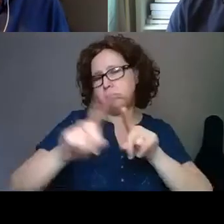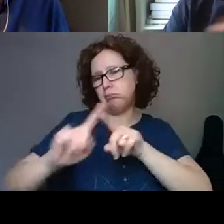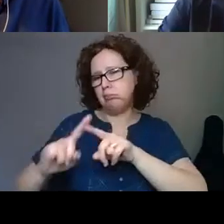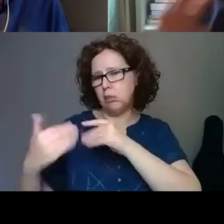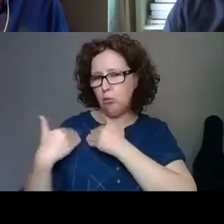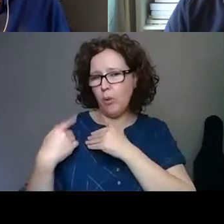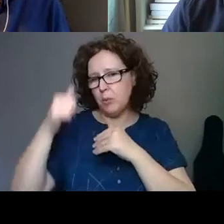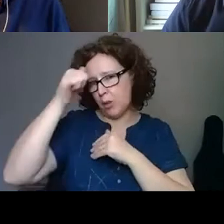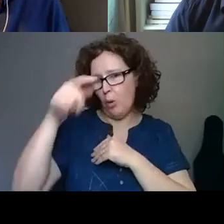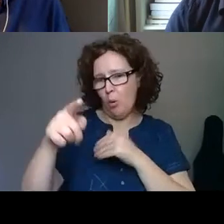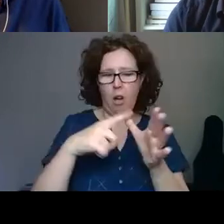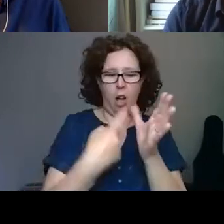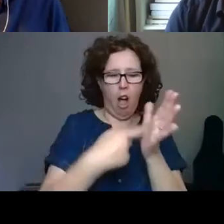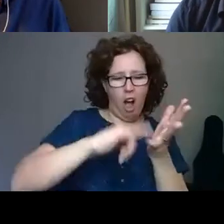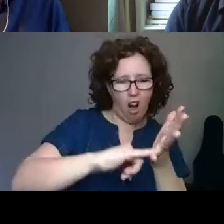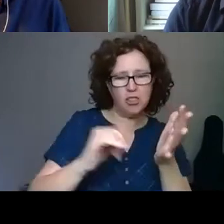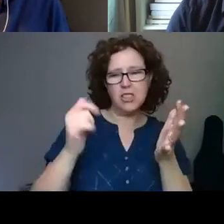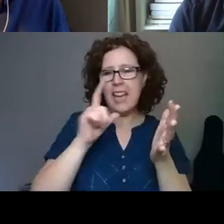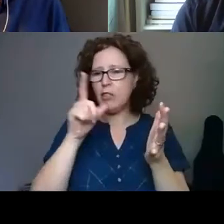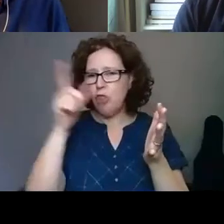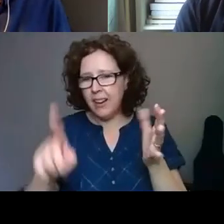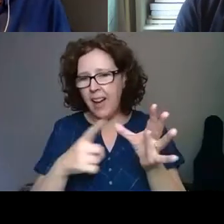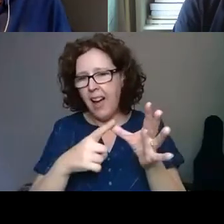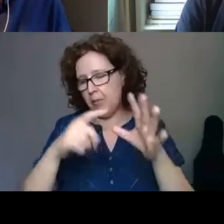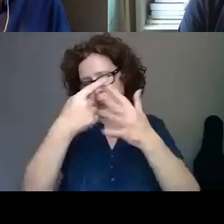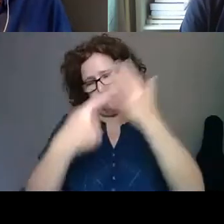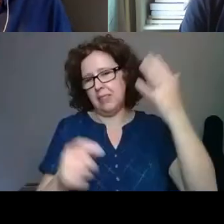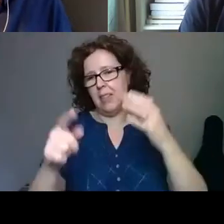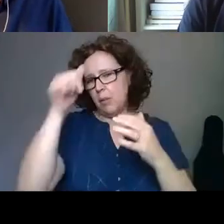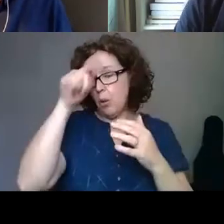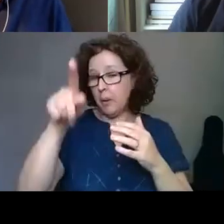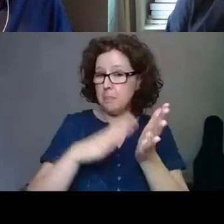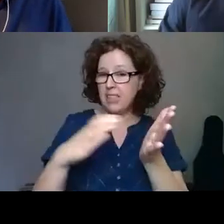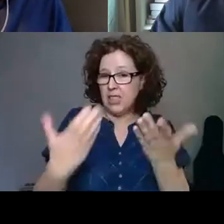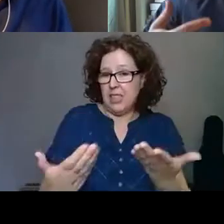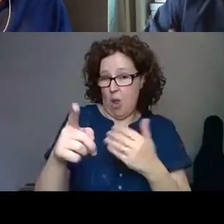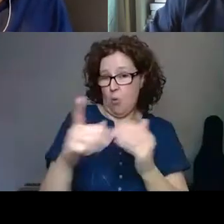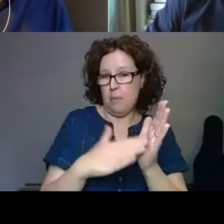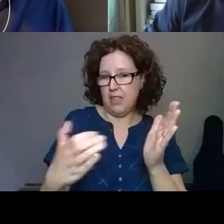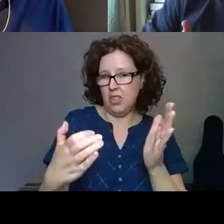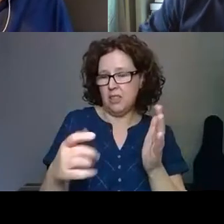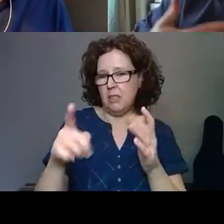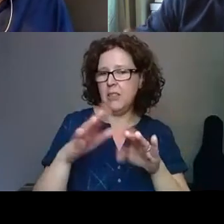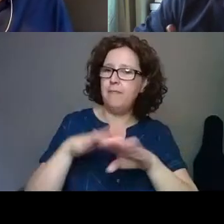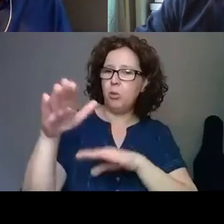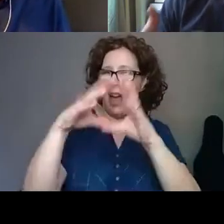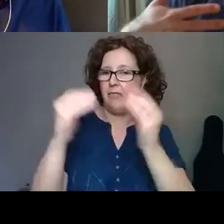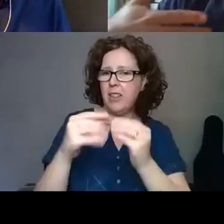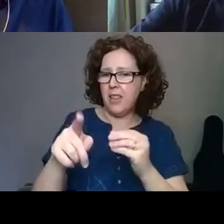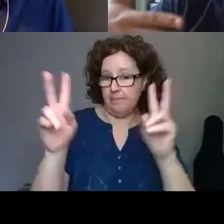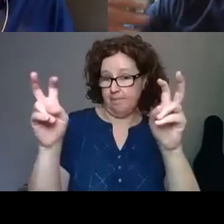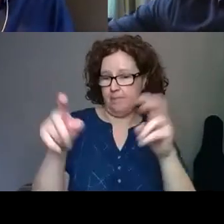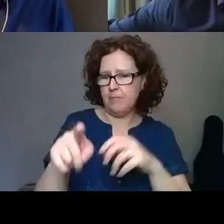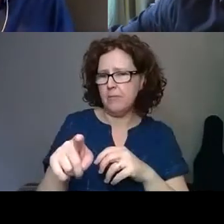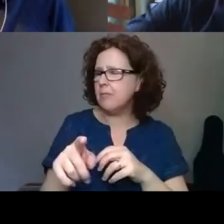had from Ars Electronica to, to where else. But, you know, in terms of the Manchester work and Future Everything, where, where were you already feeling